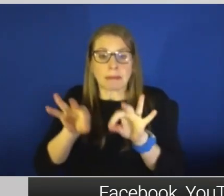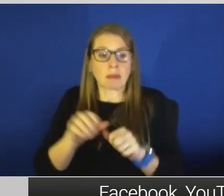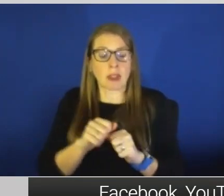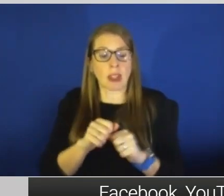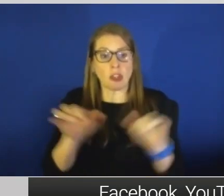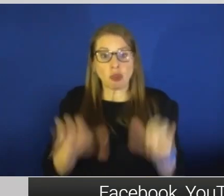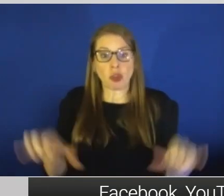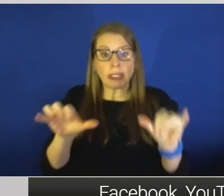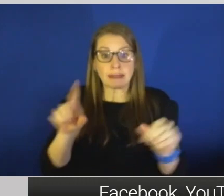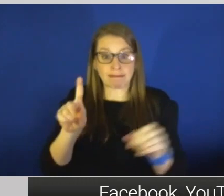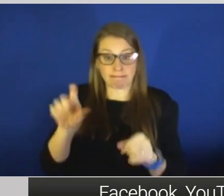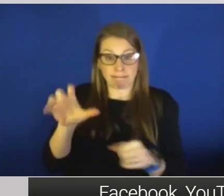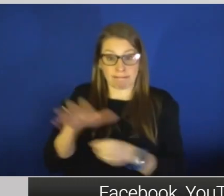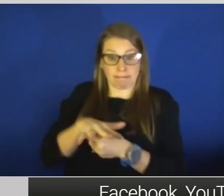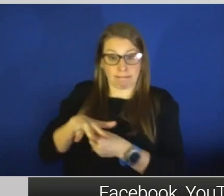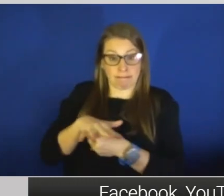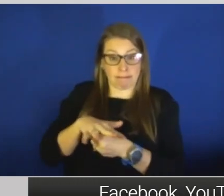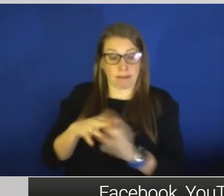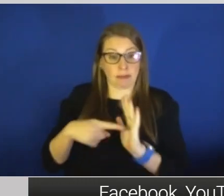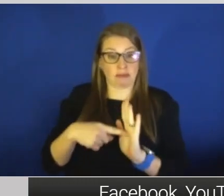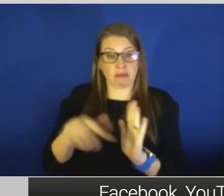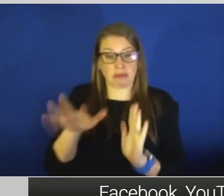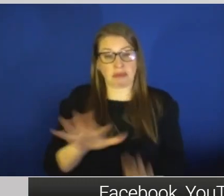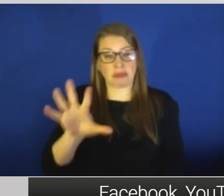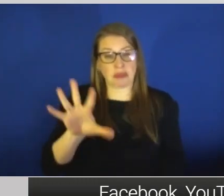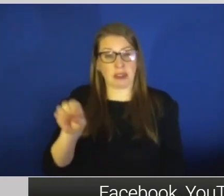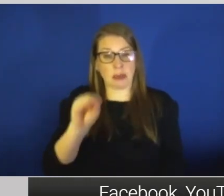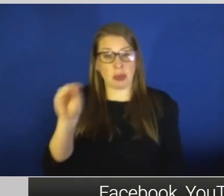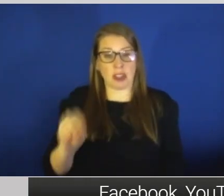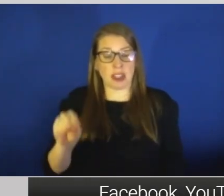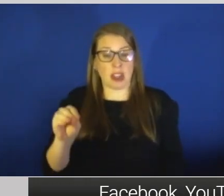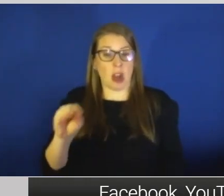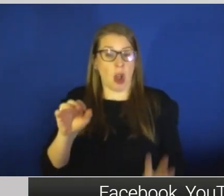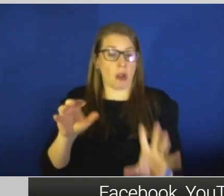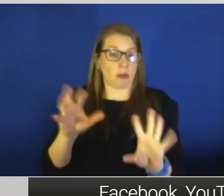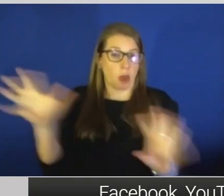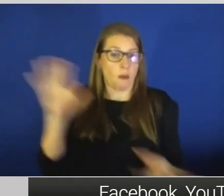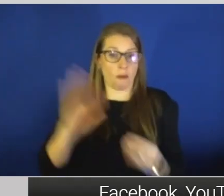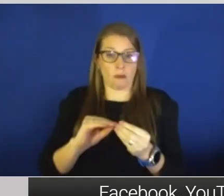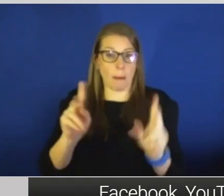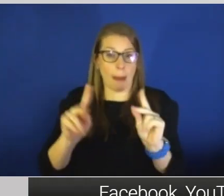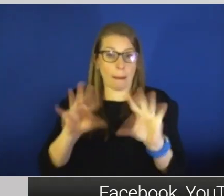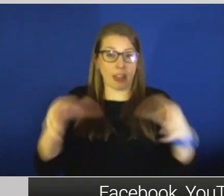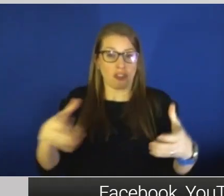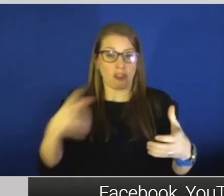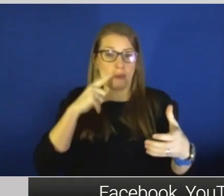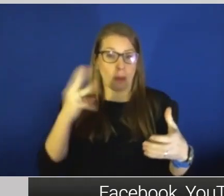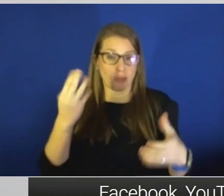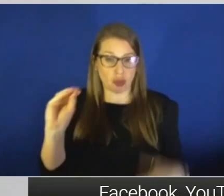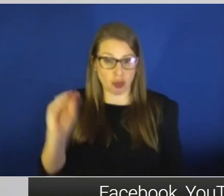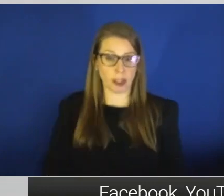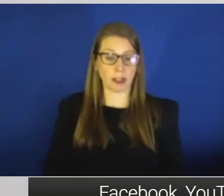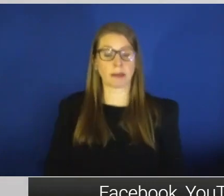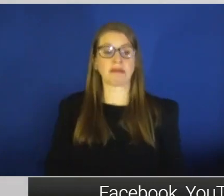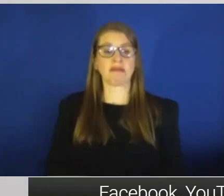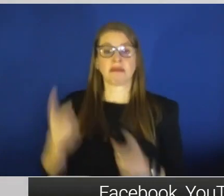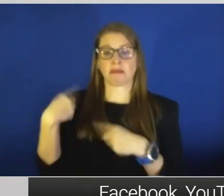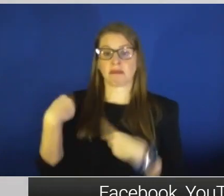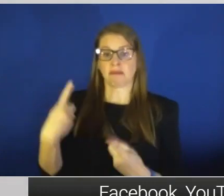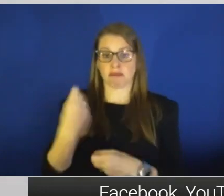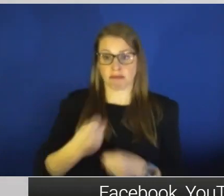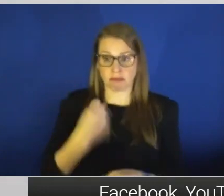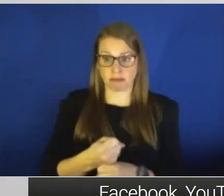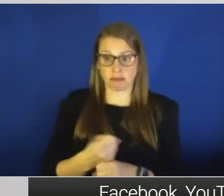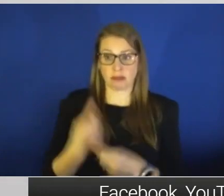hundred locations represent about 50% of the population of Missouri. Over the last year, since